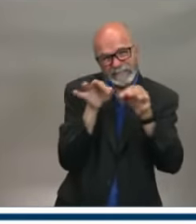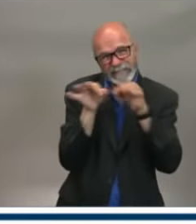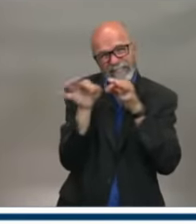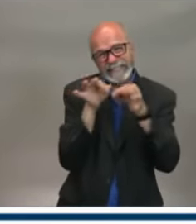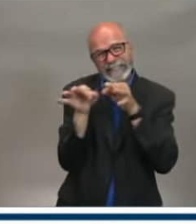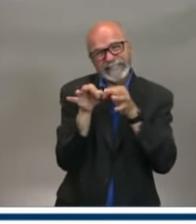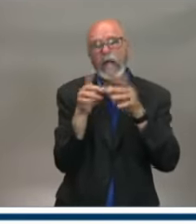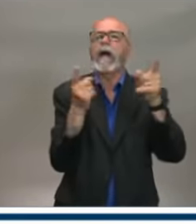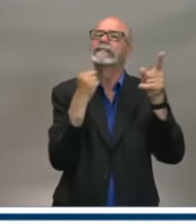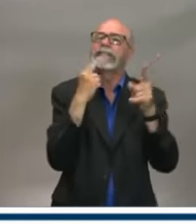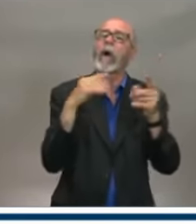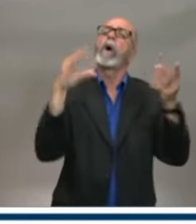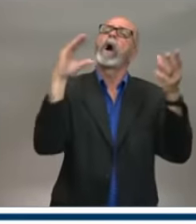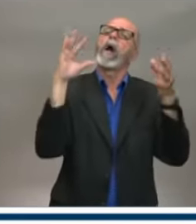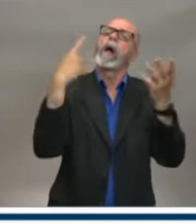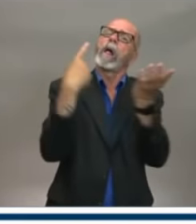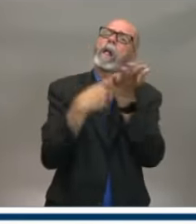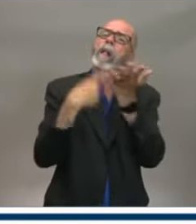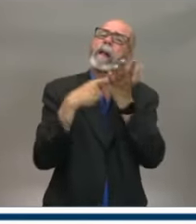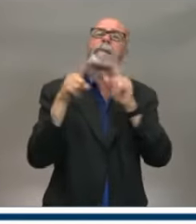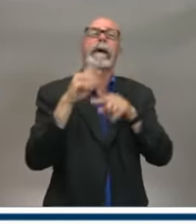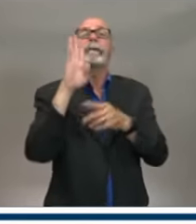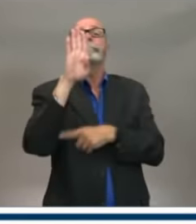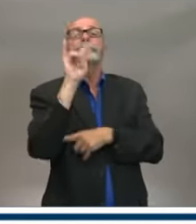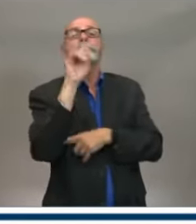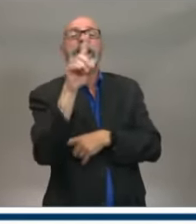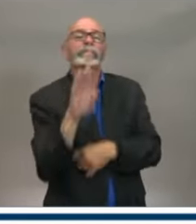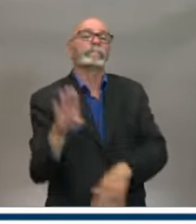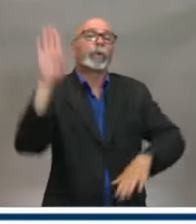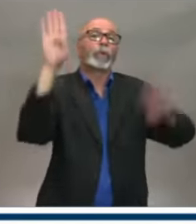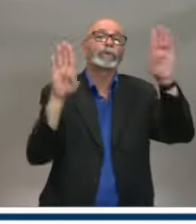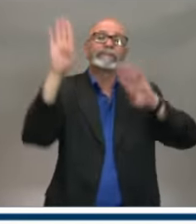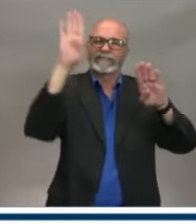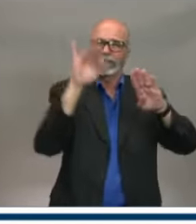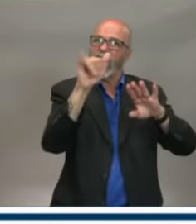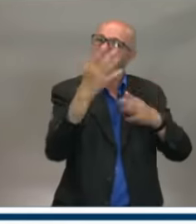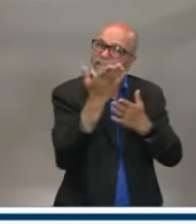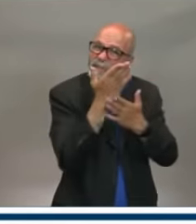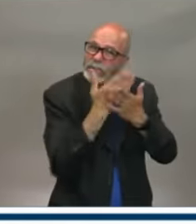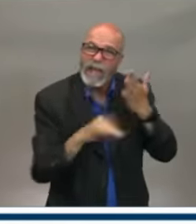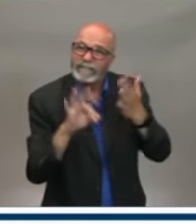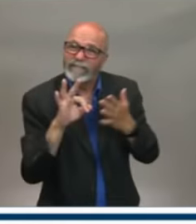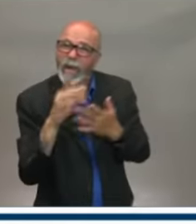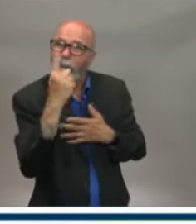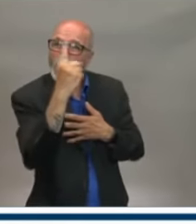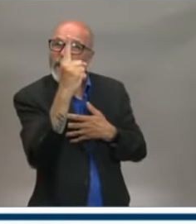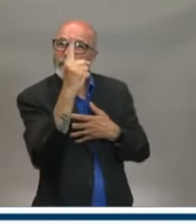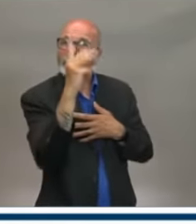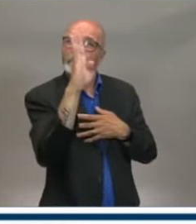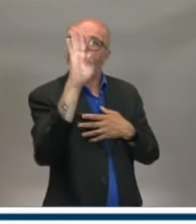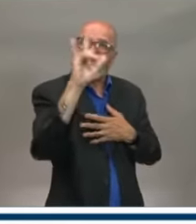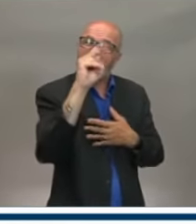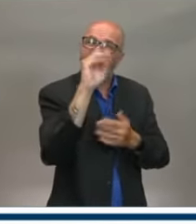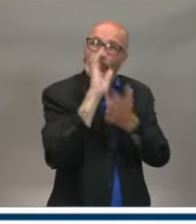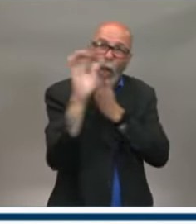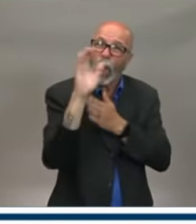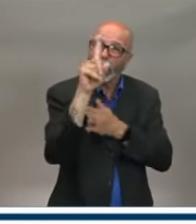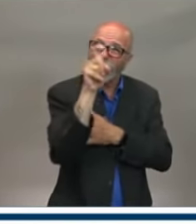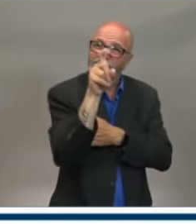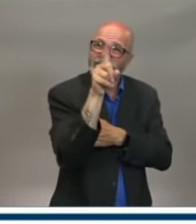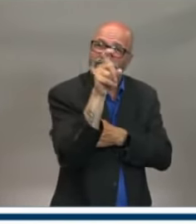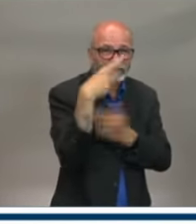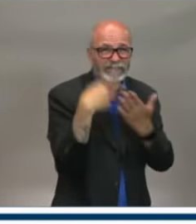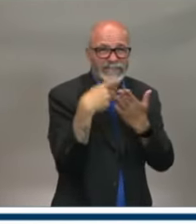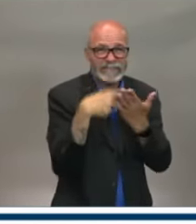that you're announcing today, is this part of the $1 billion capital plan that was announced earlier this year? Or are you